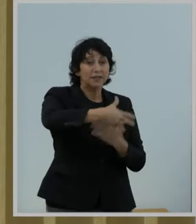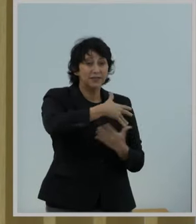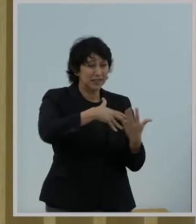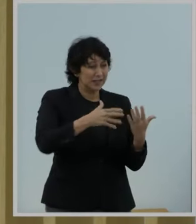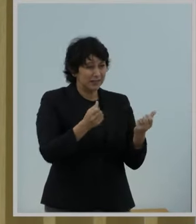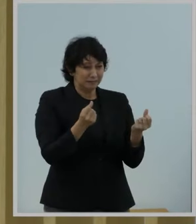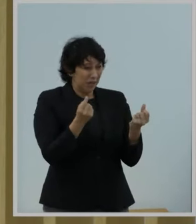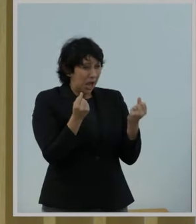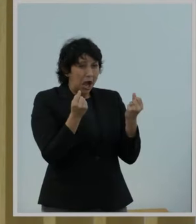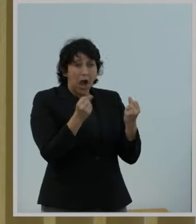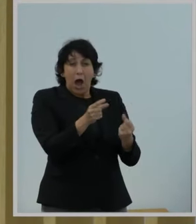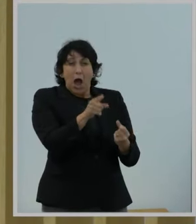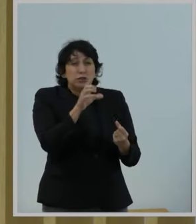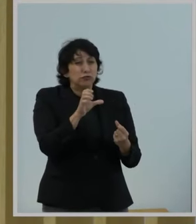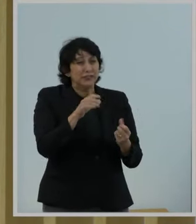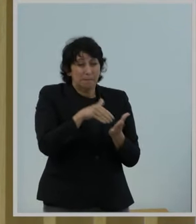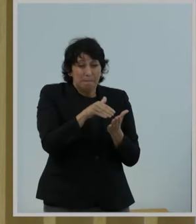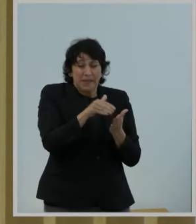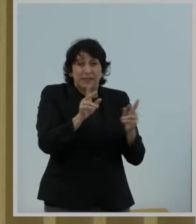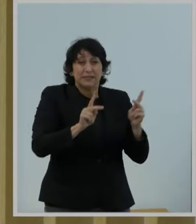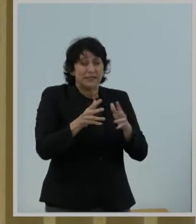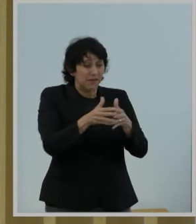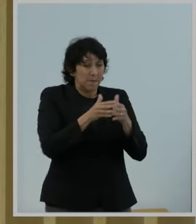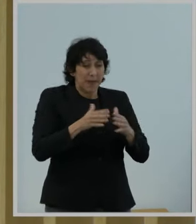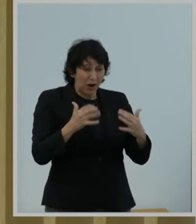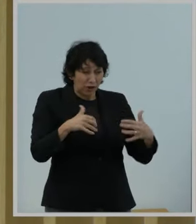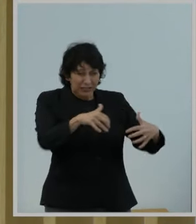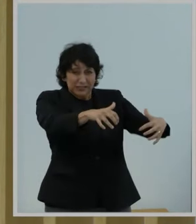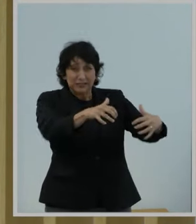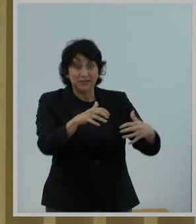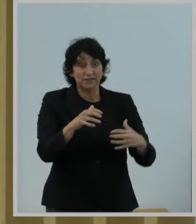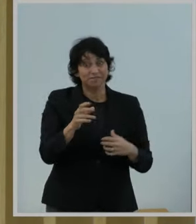of millions of Americans. Their words.